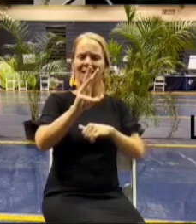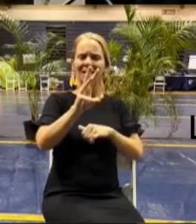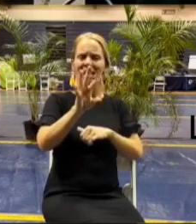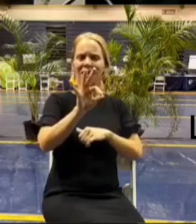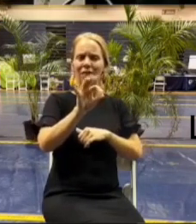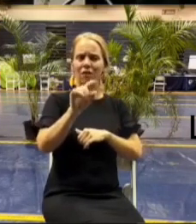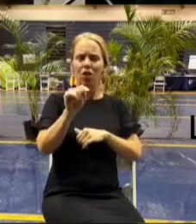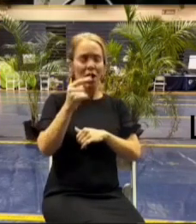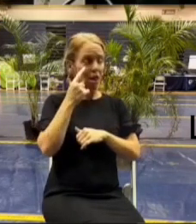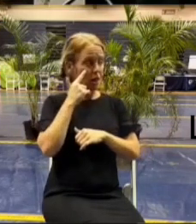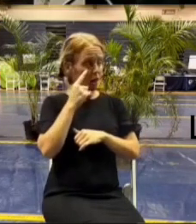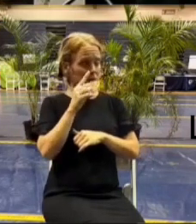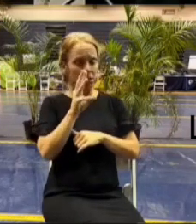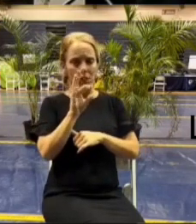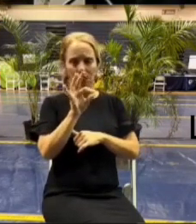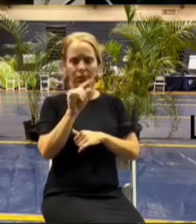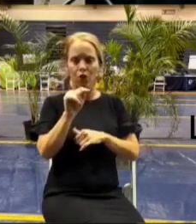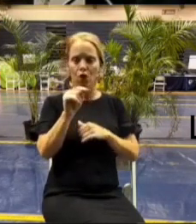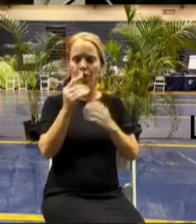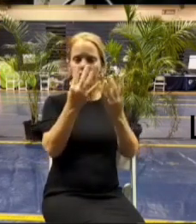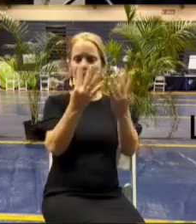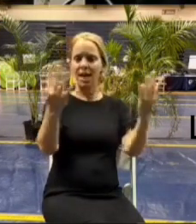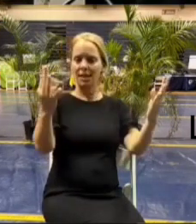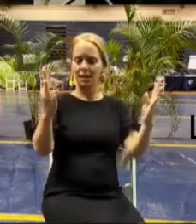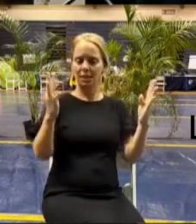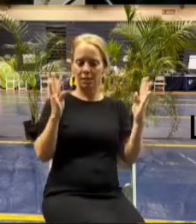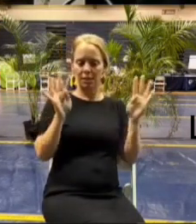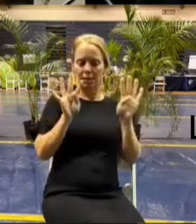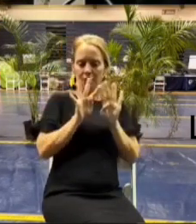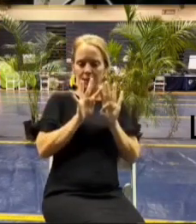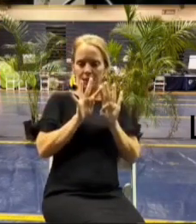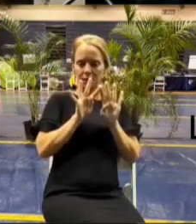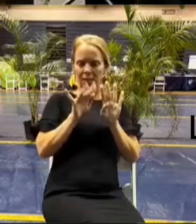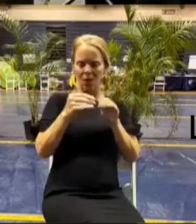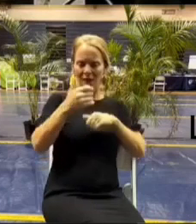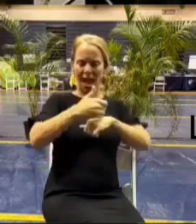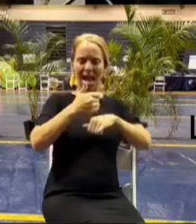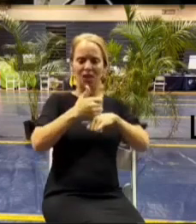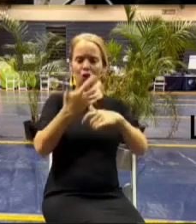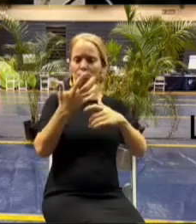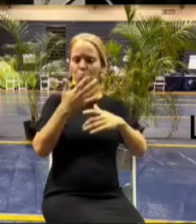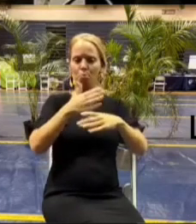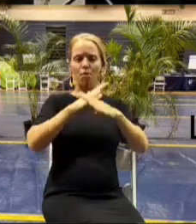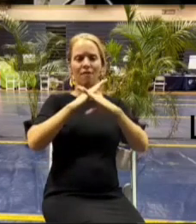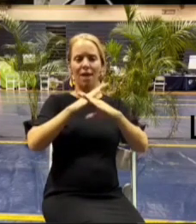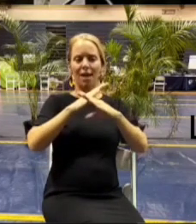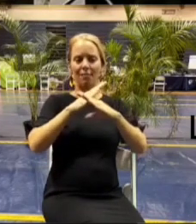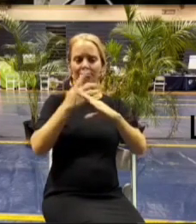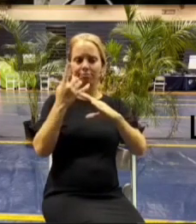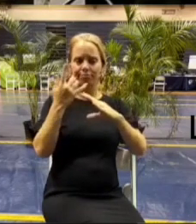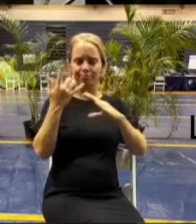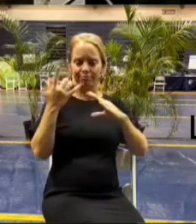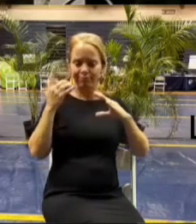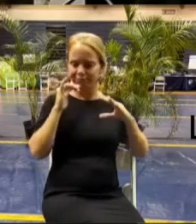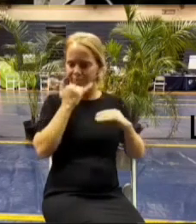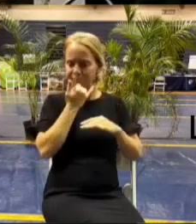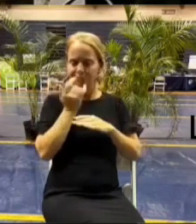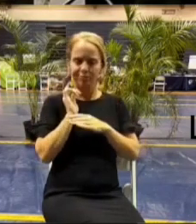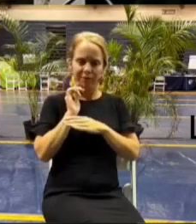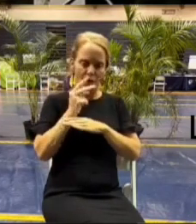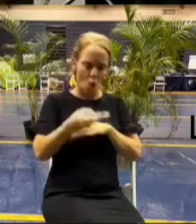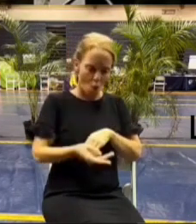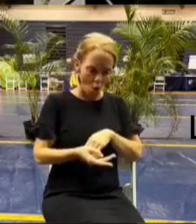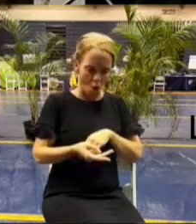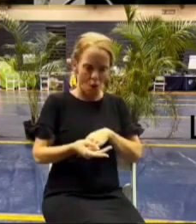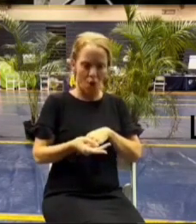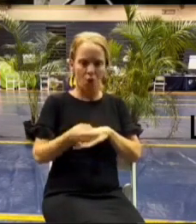i think it's six foot fence uh around that hazard right that's just to prevent someone from from falling in